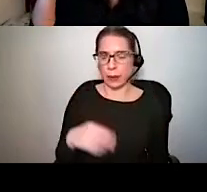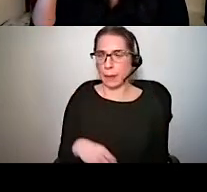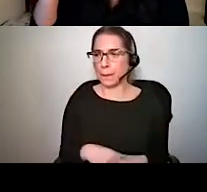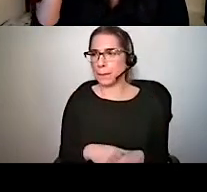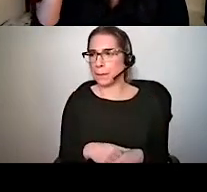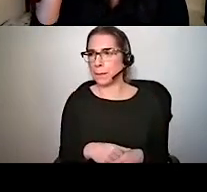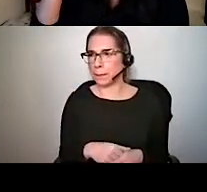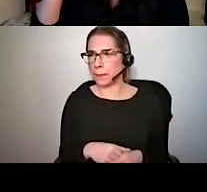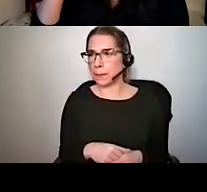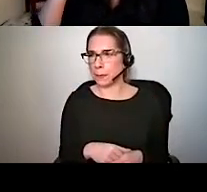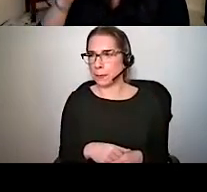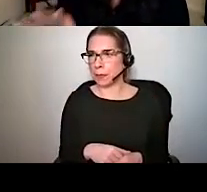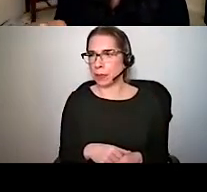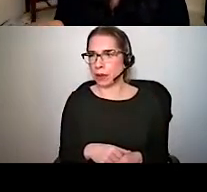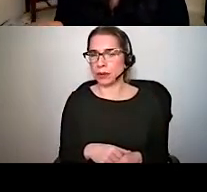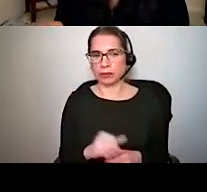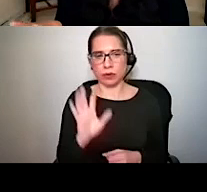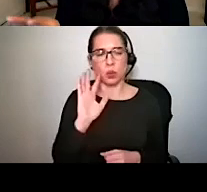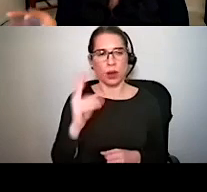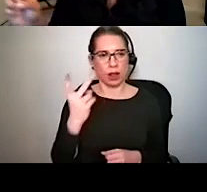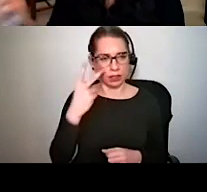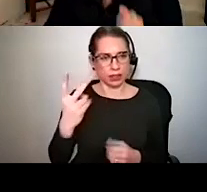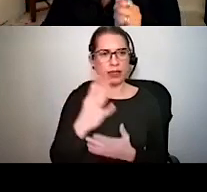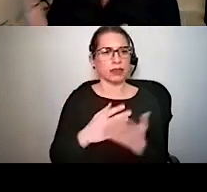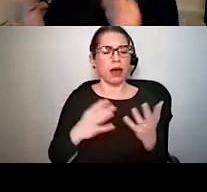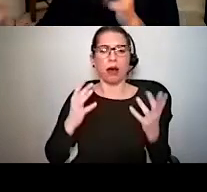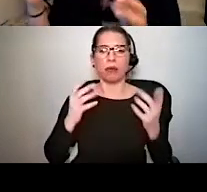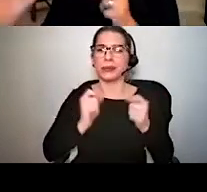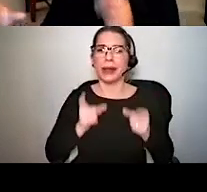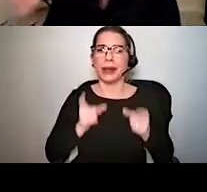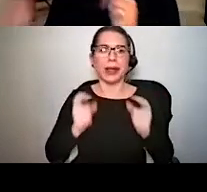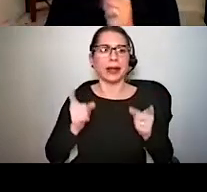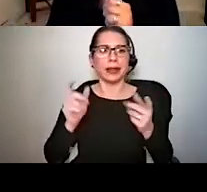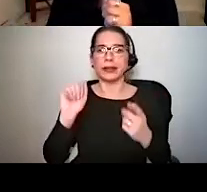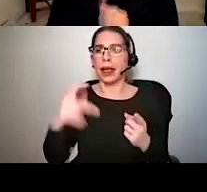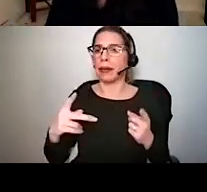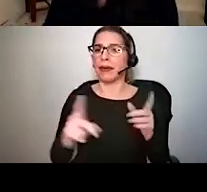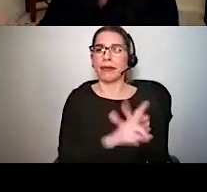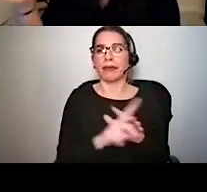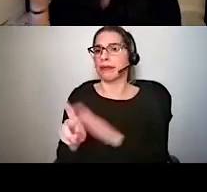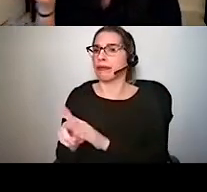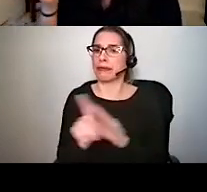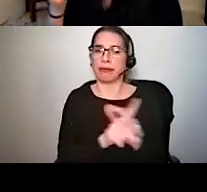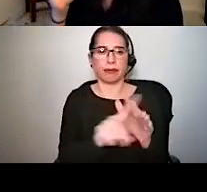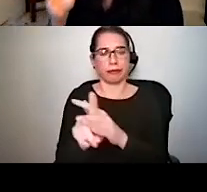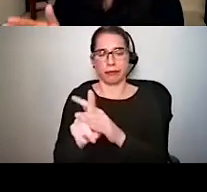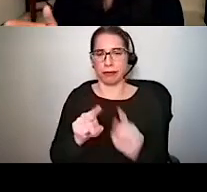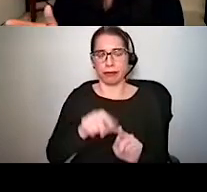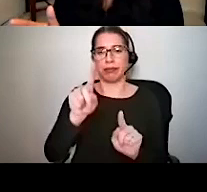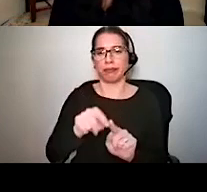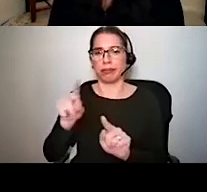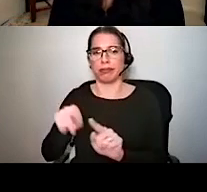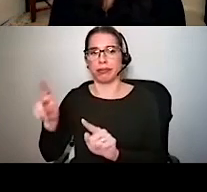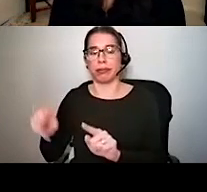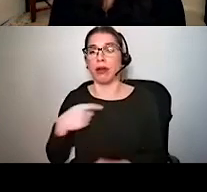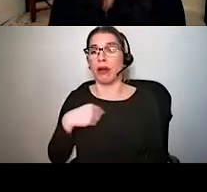a bunch of spontaneous action potentials that kind of randomly pop up here and there. And then when I turn the sound on,